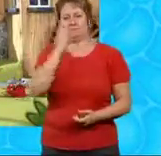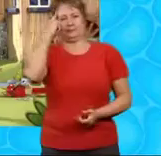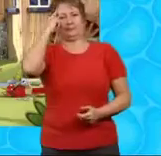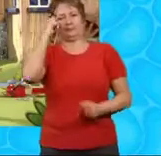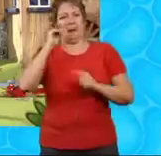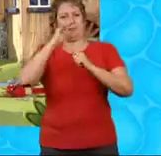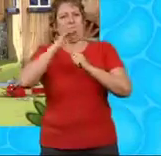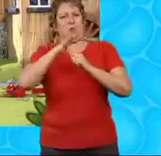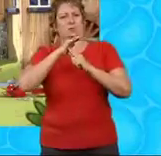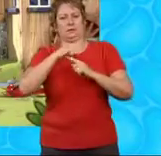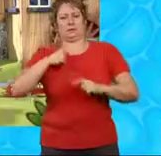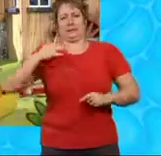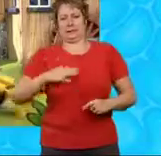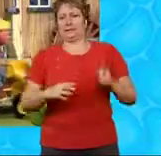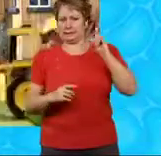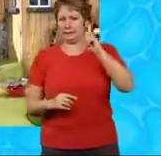important up from the yard